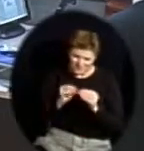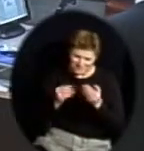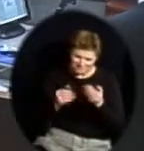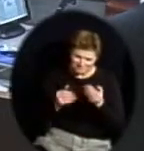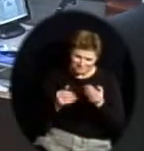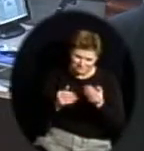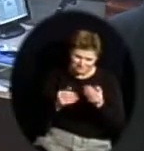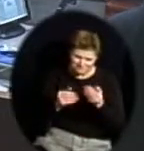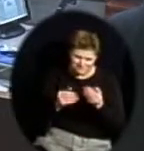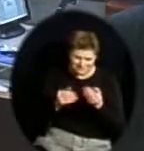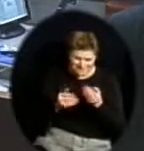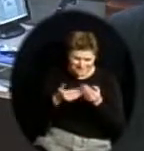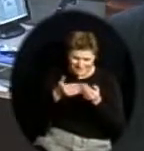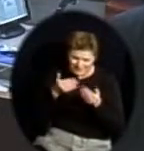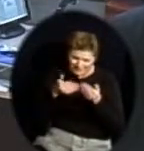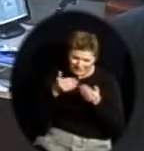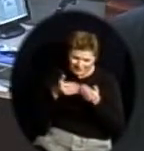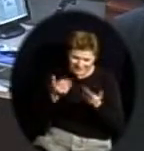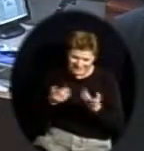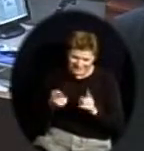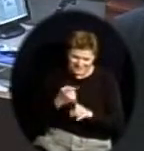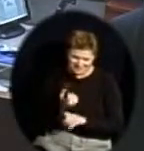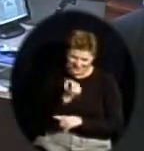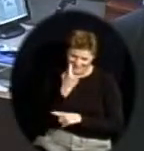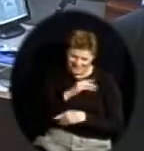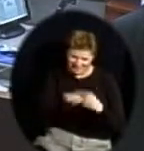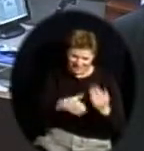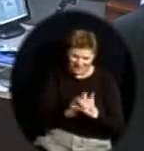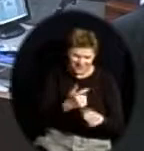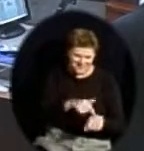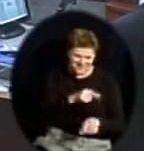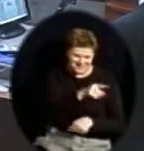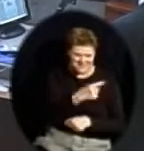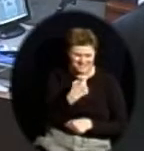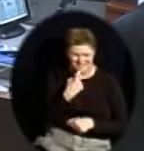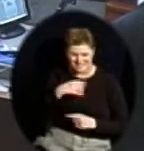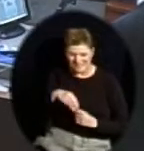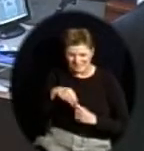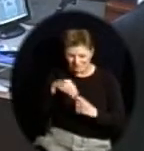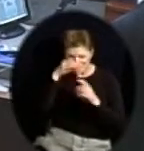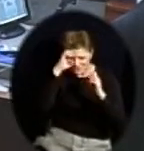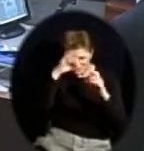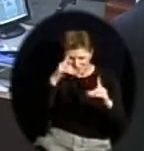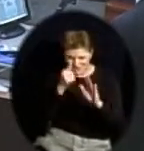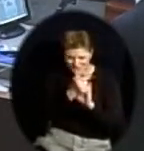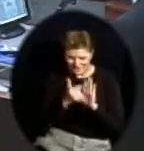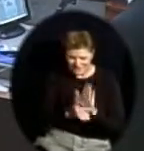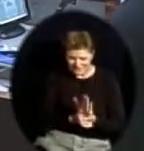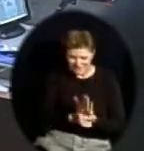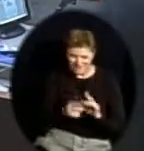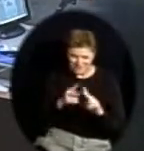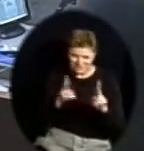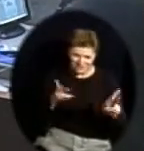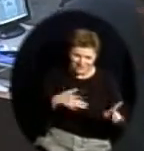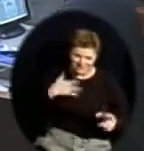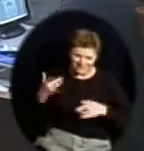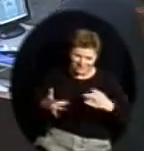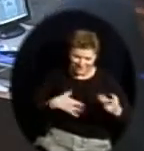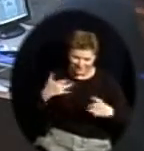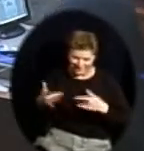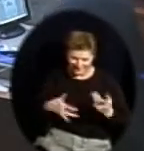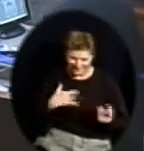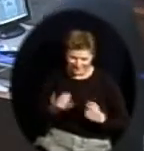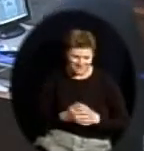Disability law is so exciting. How and, Mr. Renaud, how and who identifies a student